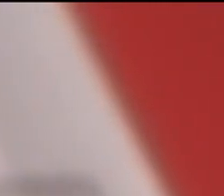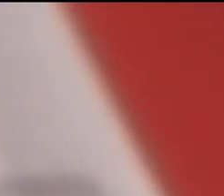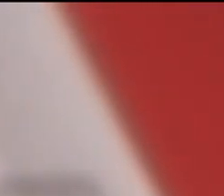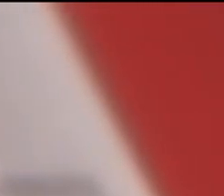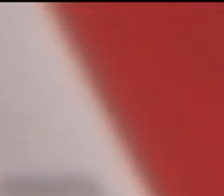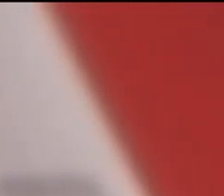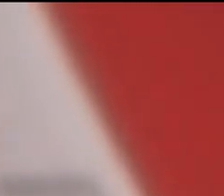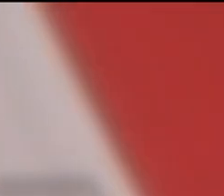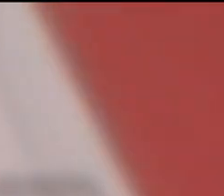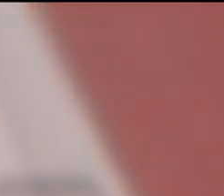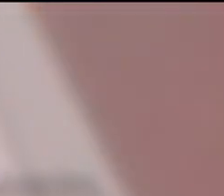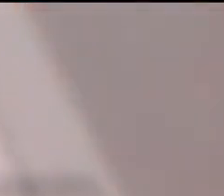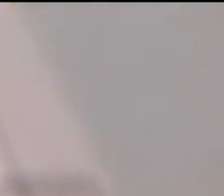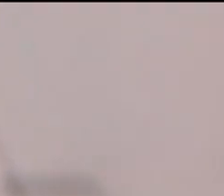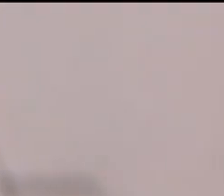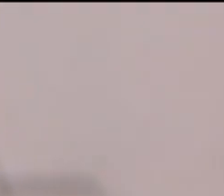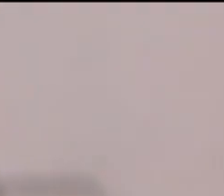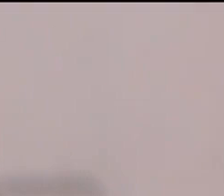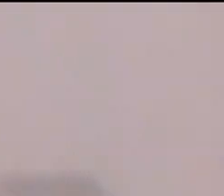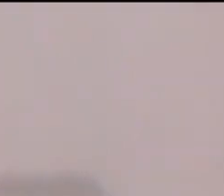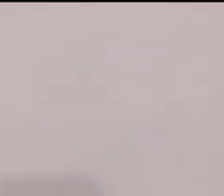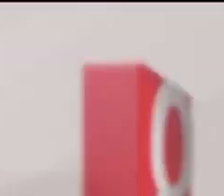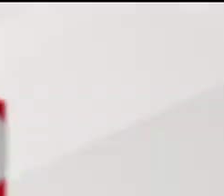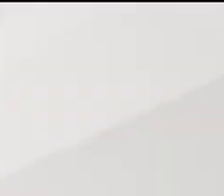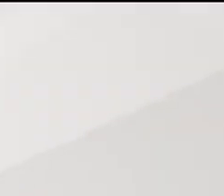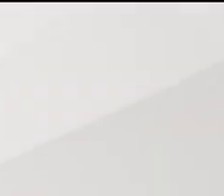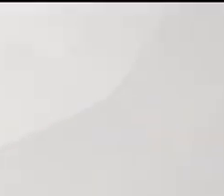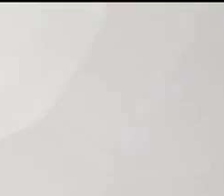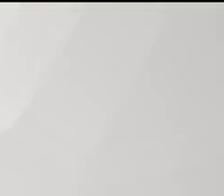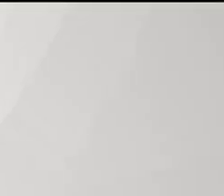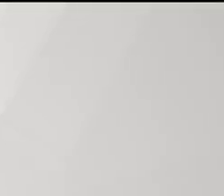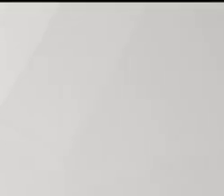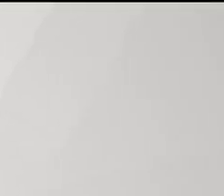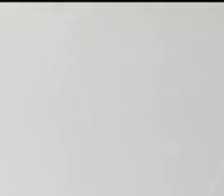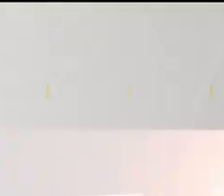6. Mike and Anessa will be back with you at 4 for all Indiana.